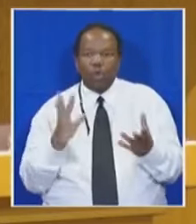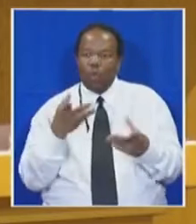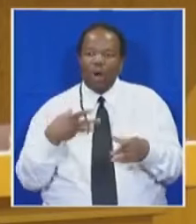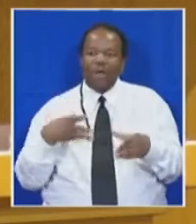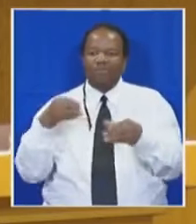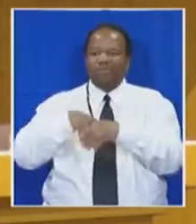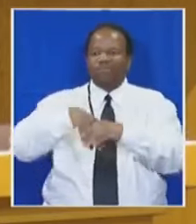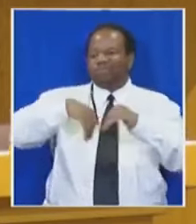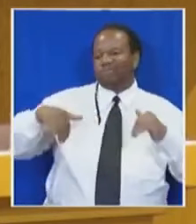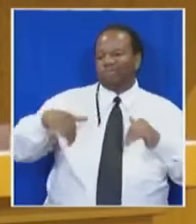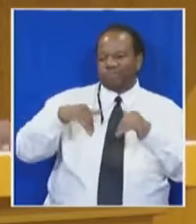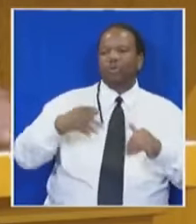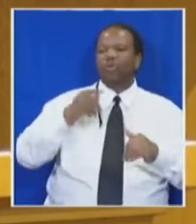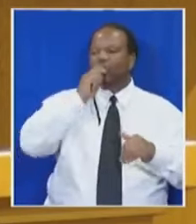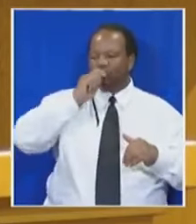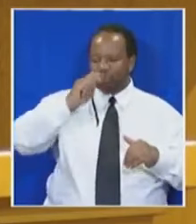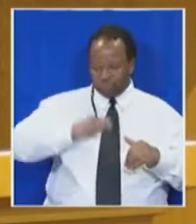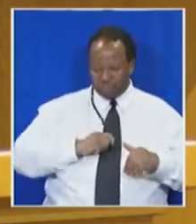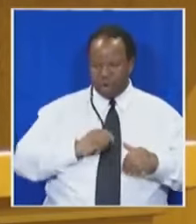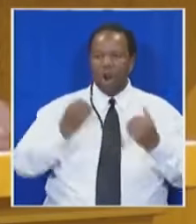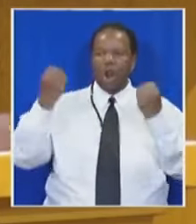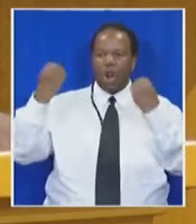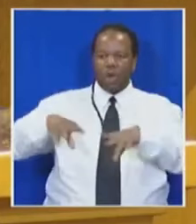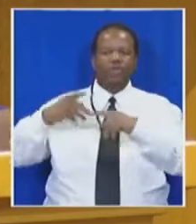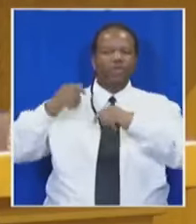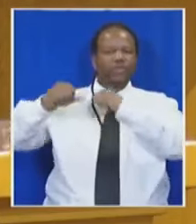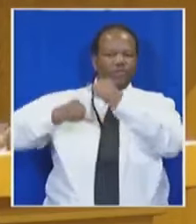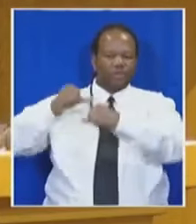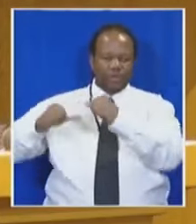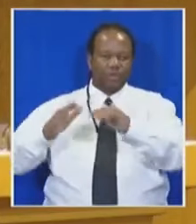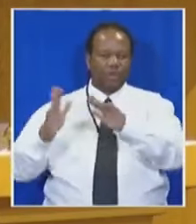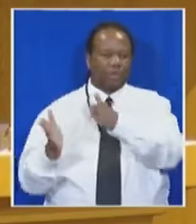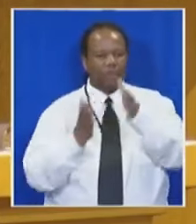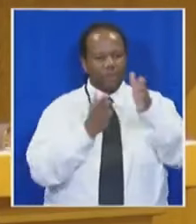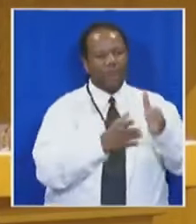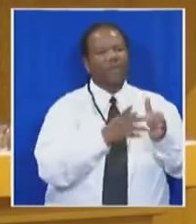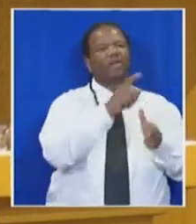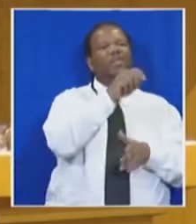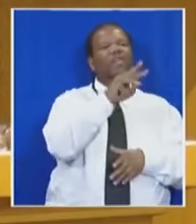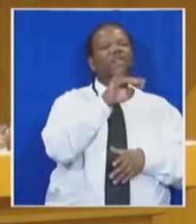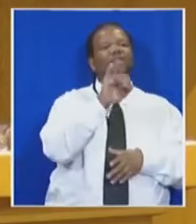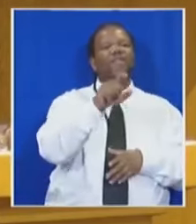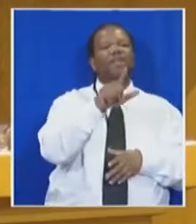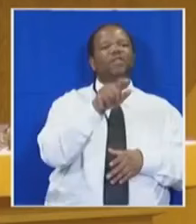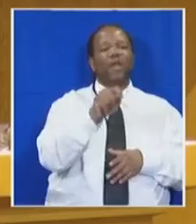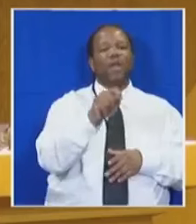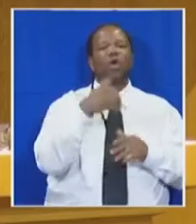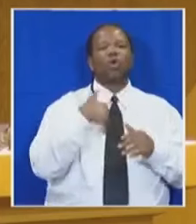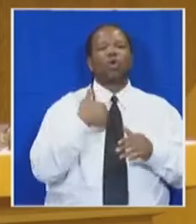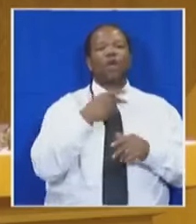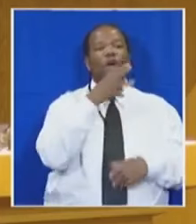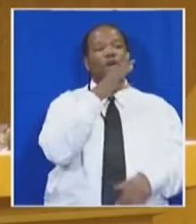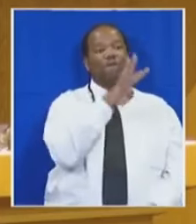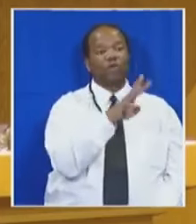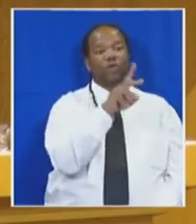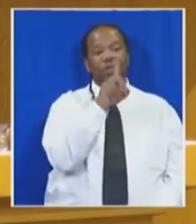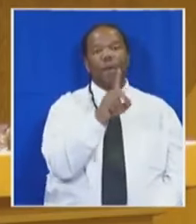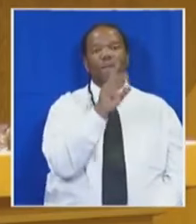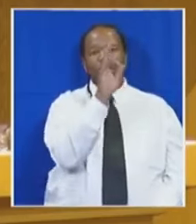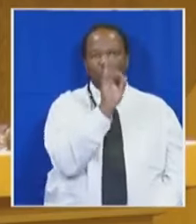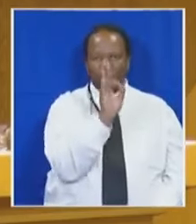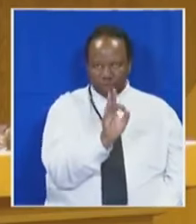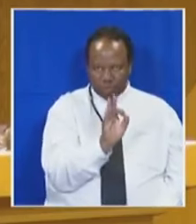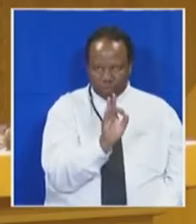They are indeed a lost generation. In our TVED colleges, only 41% of the candidates that set an end to